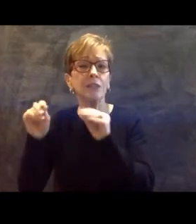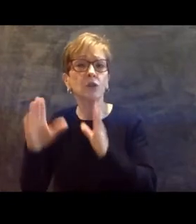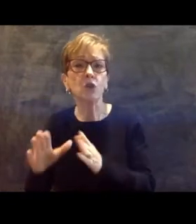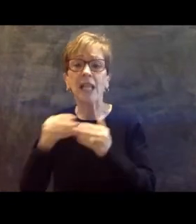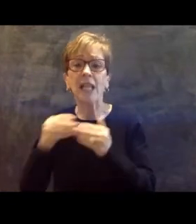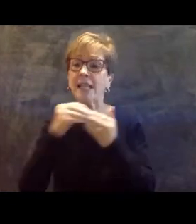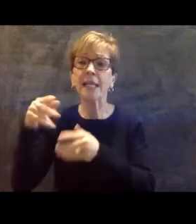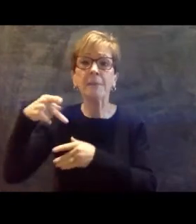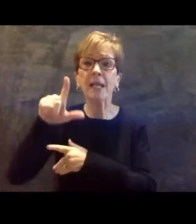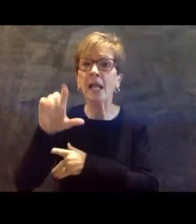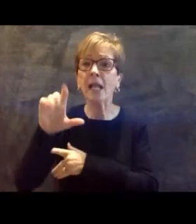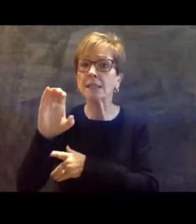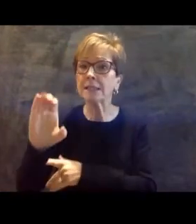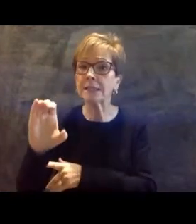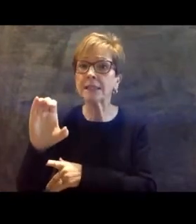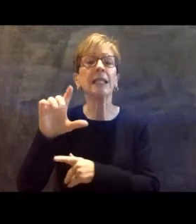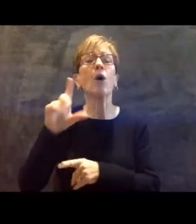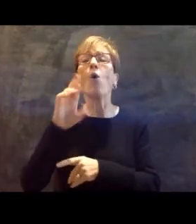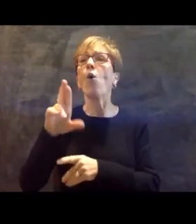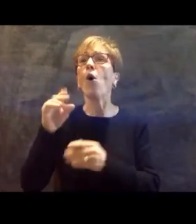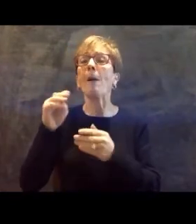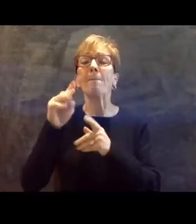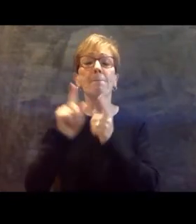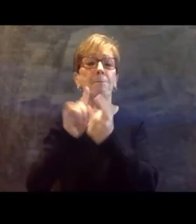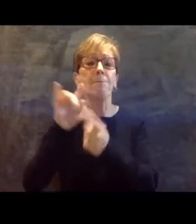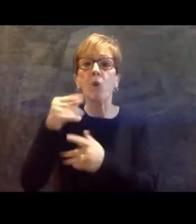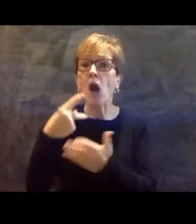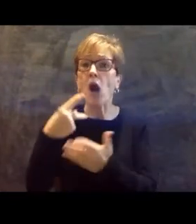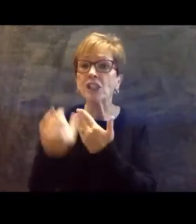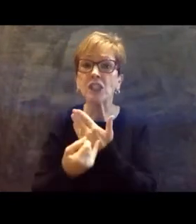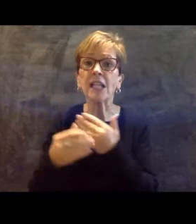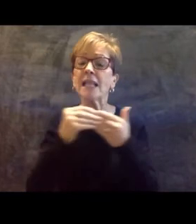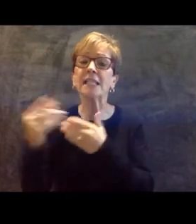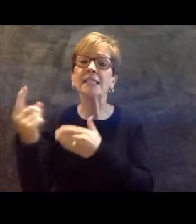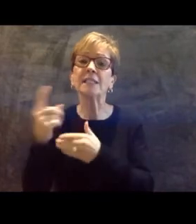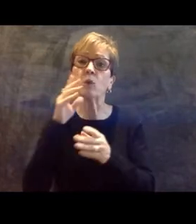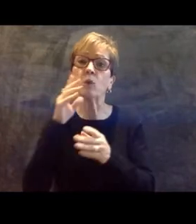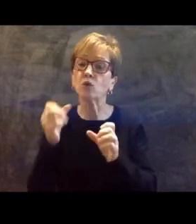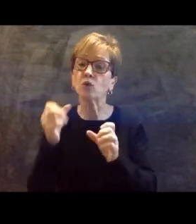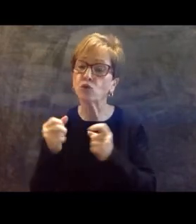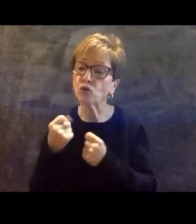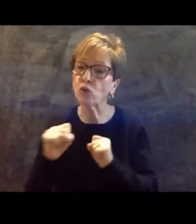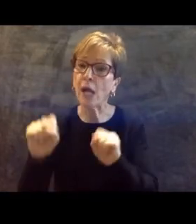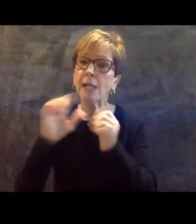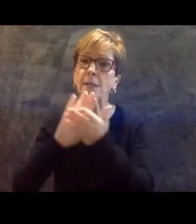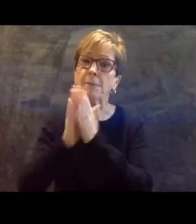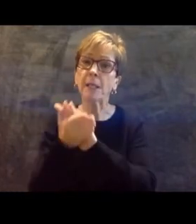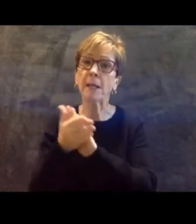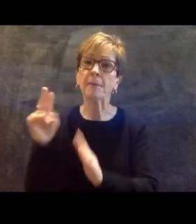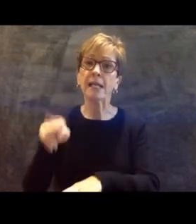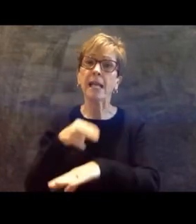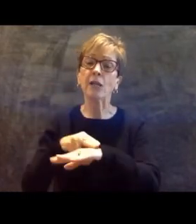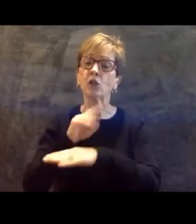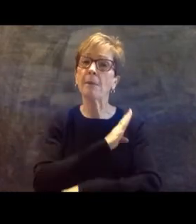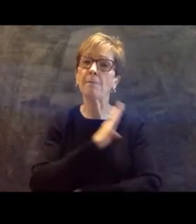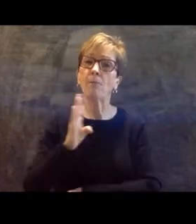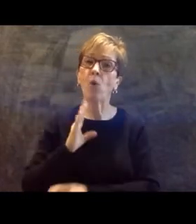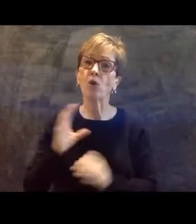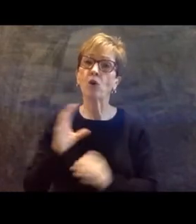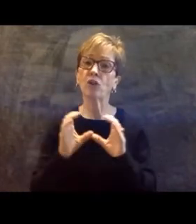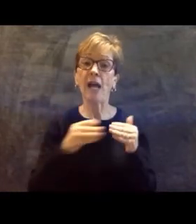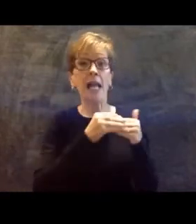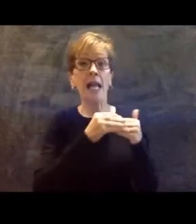Mentor another on their journey to becoming nationally board certified. Lead a professional development.